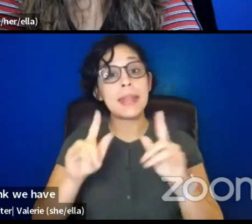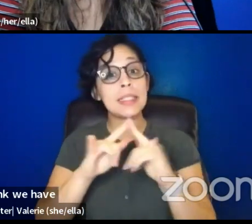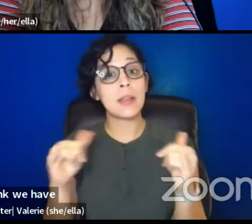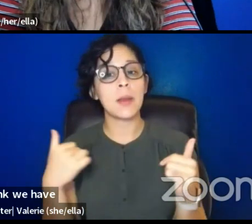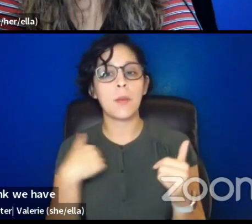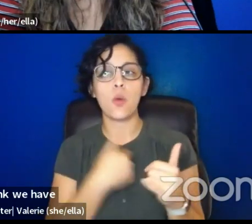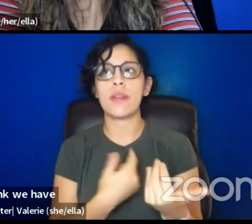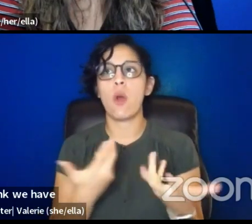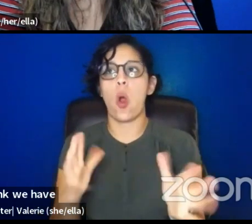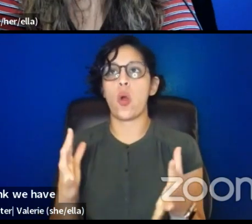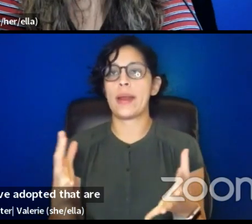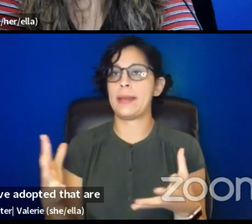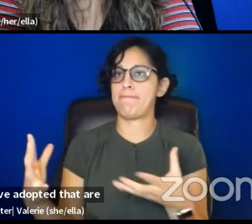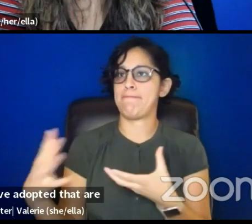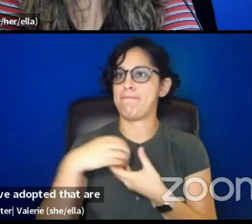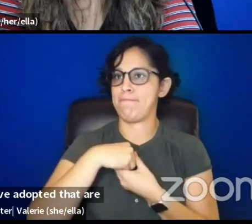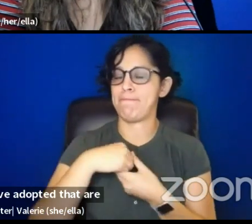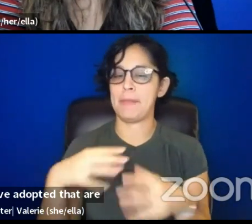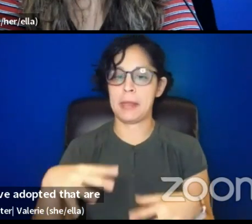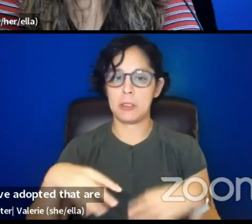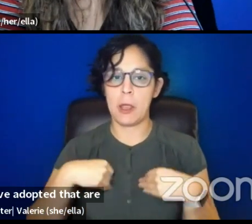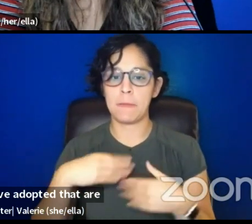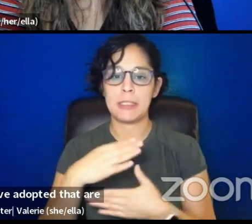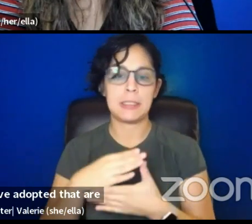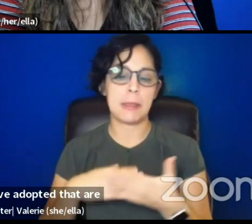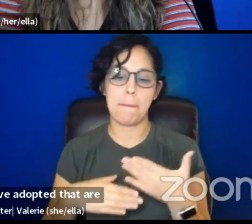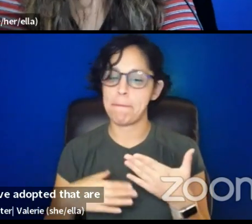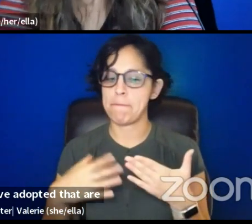are very, um,